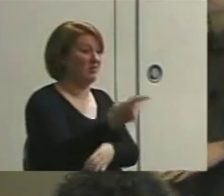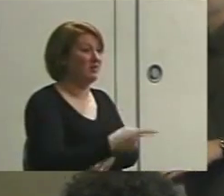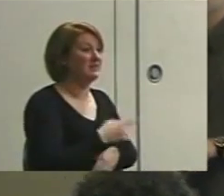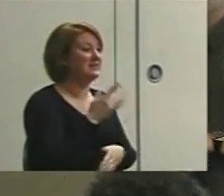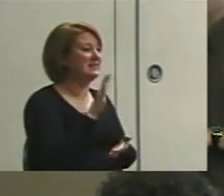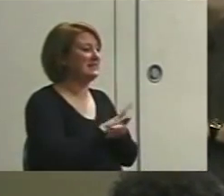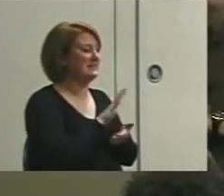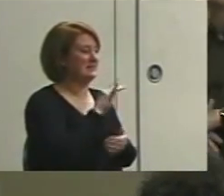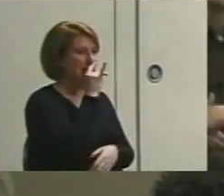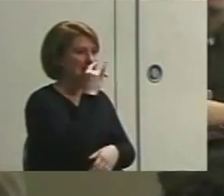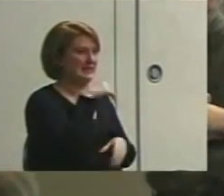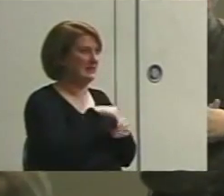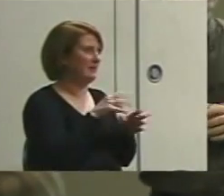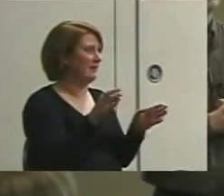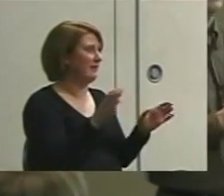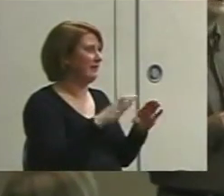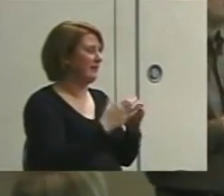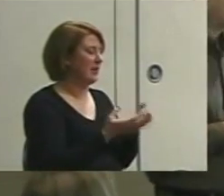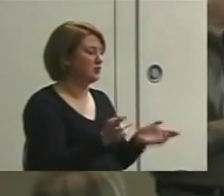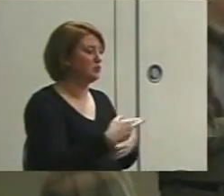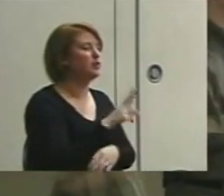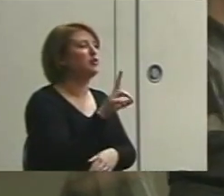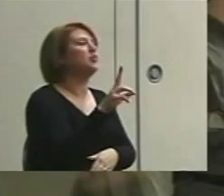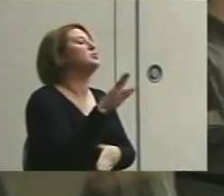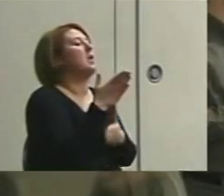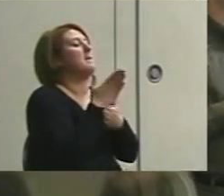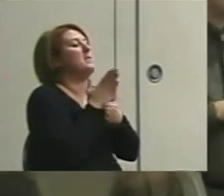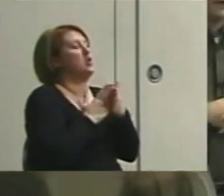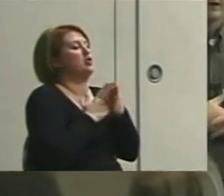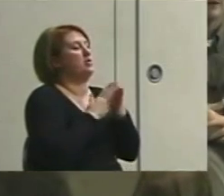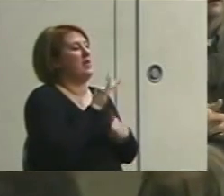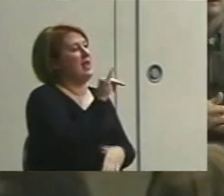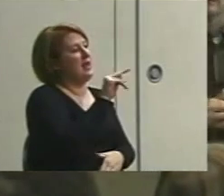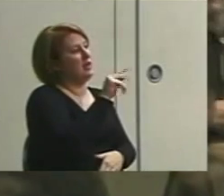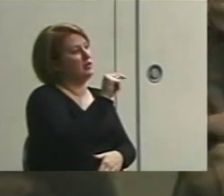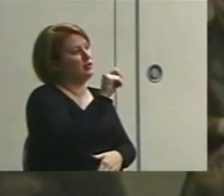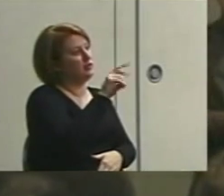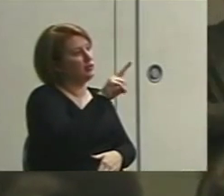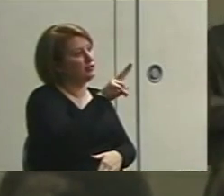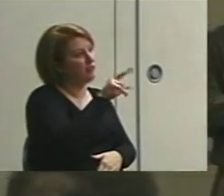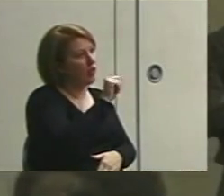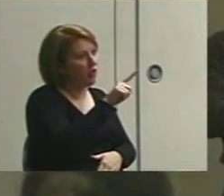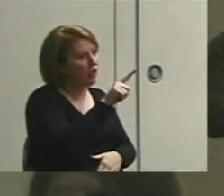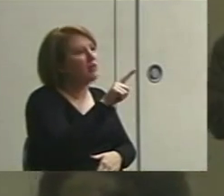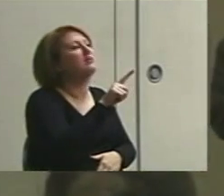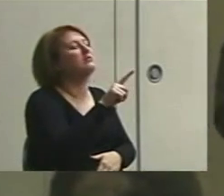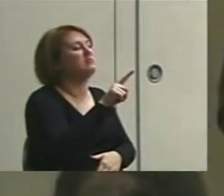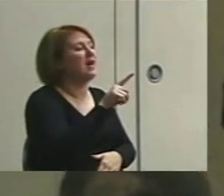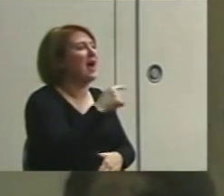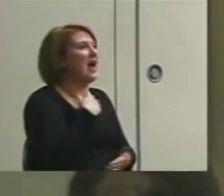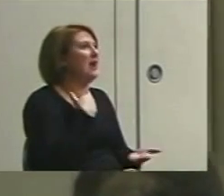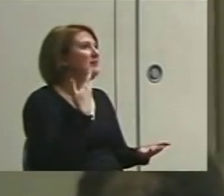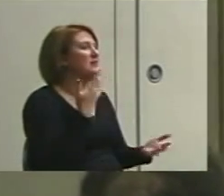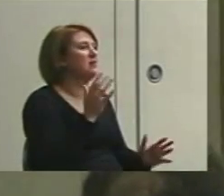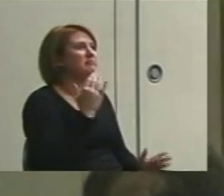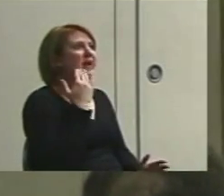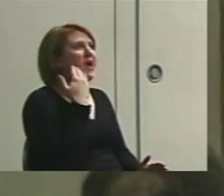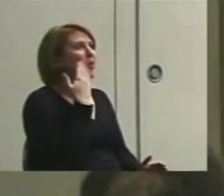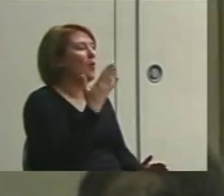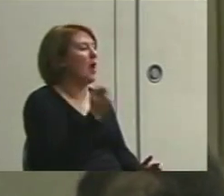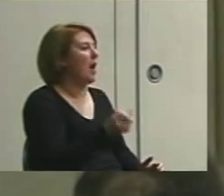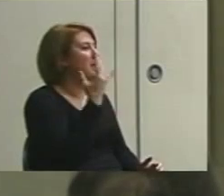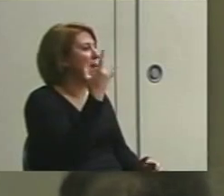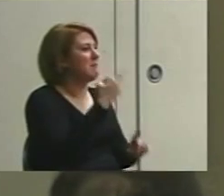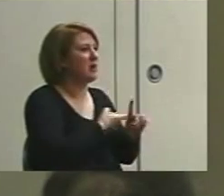classrooms is done with partial interval systems. I have done, I can't even tell you how many months I've spent sitting in